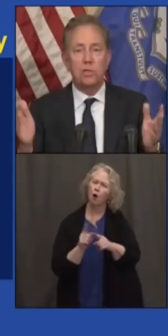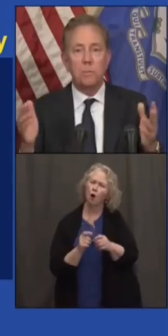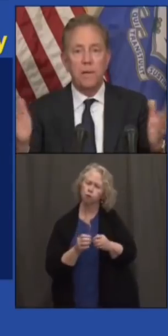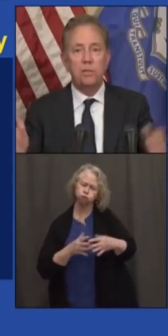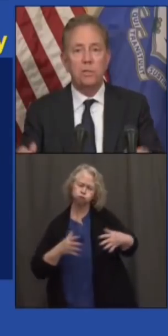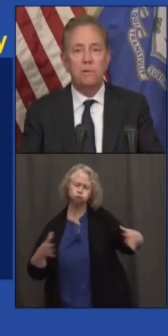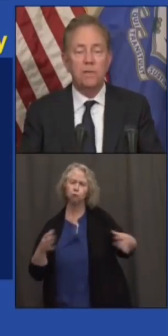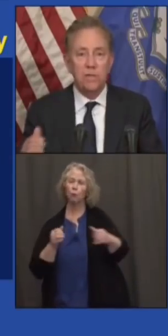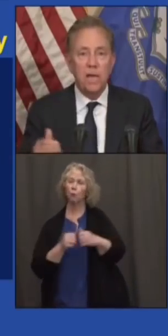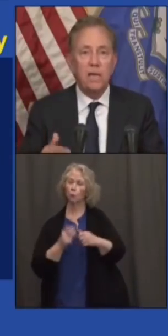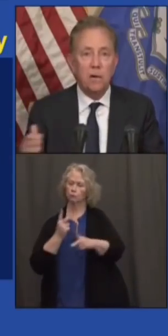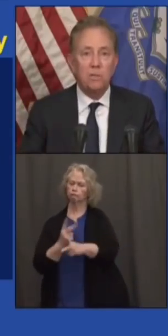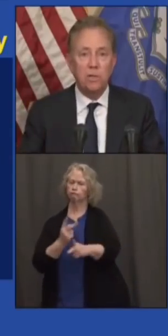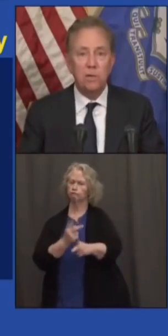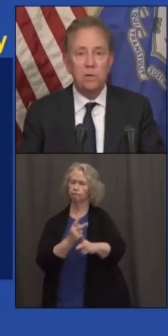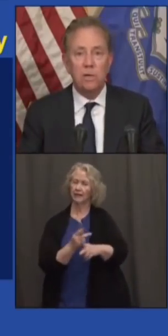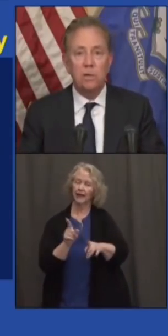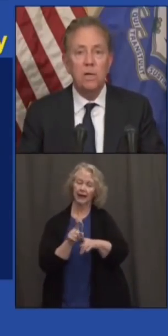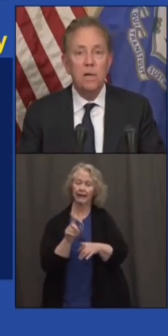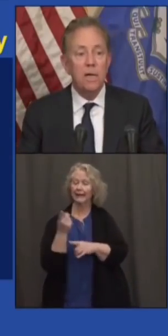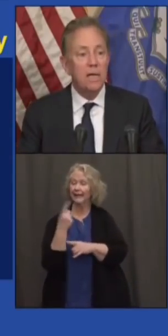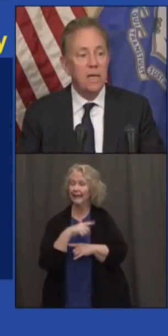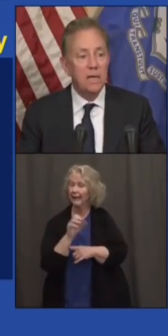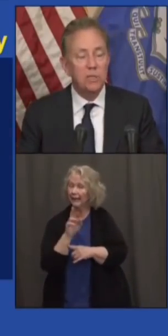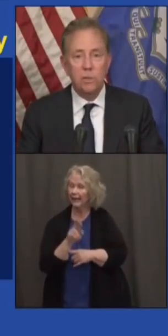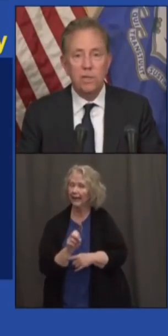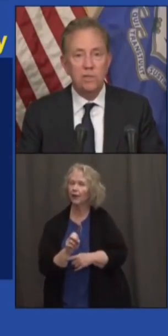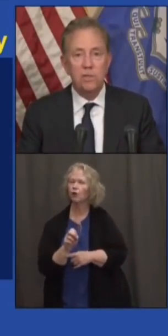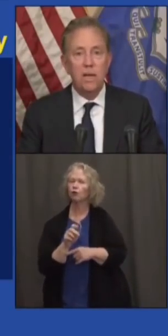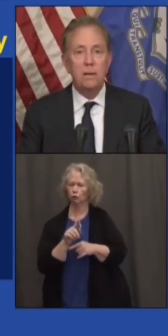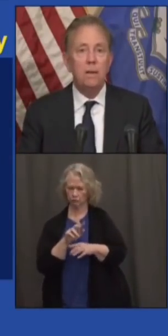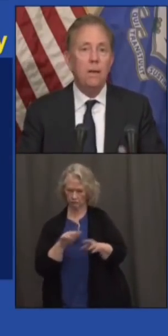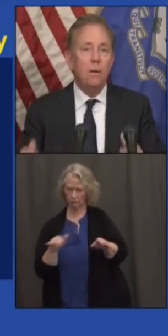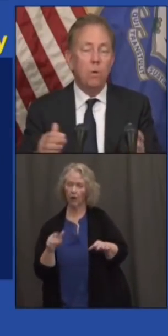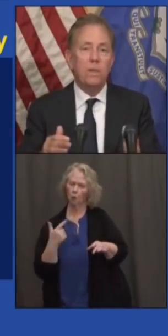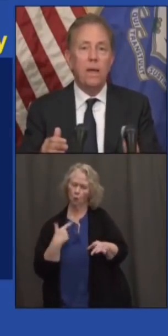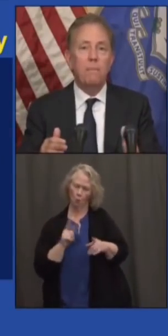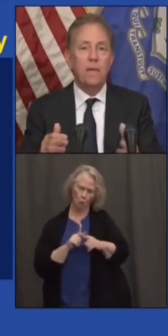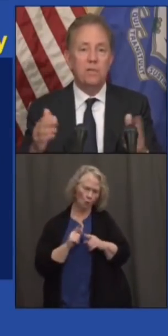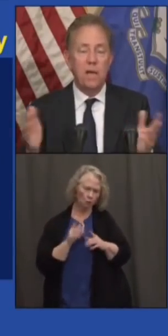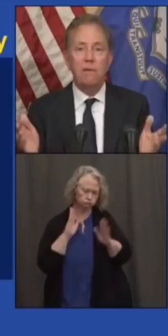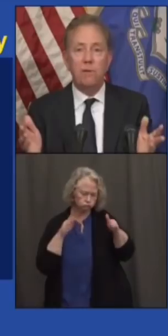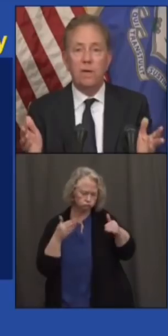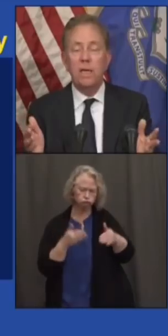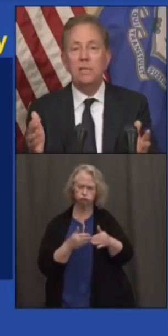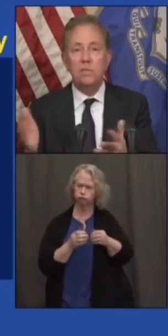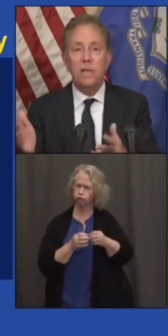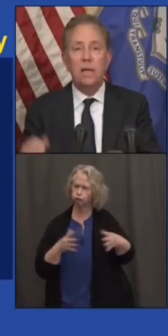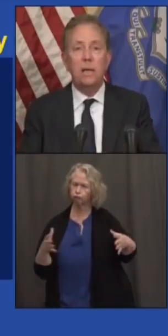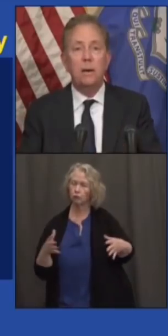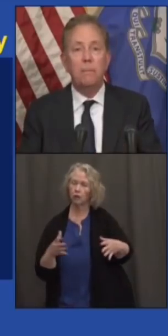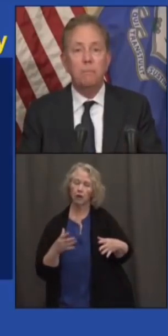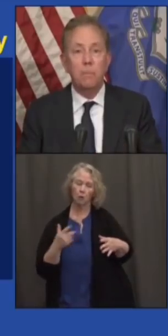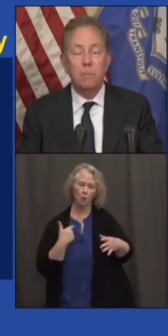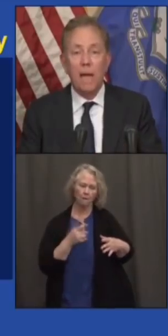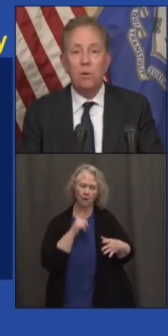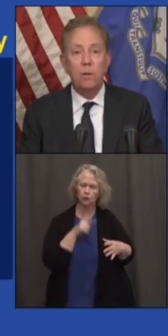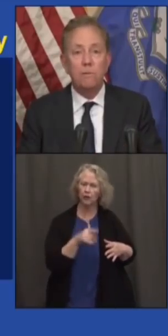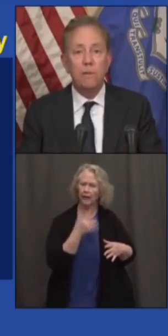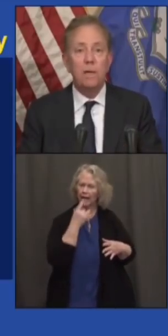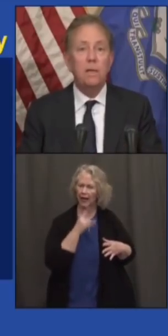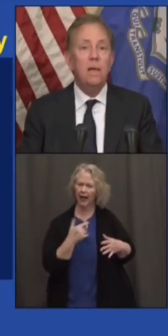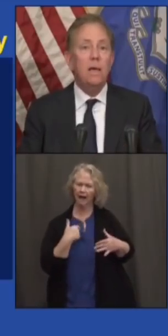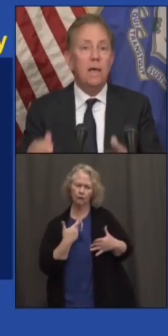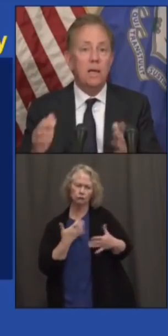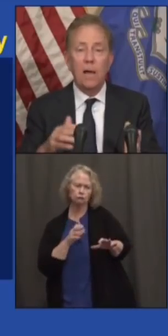The largest expansion of a daycare and child care in the history of the state. What that means, A, for kids getting back